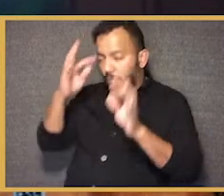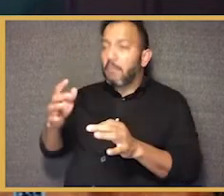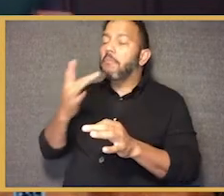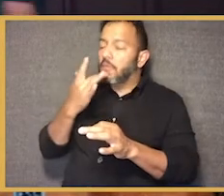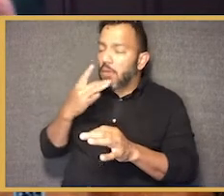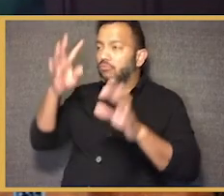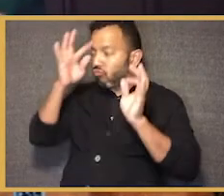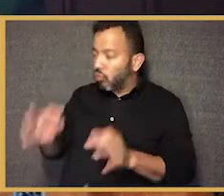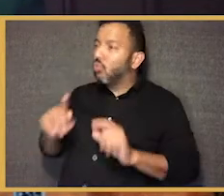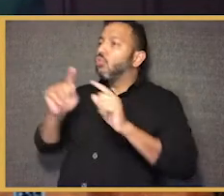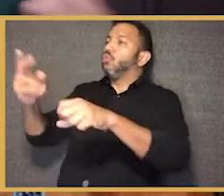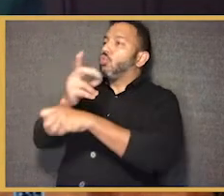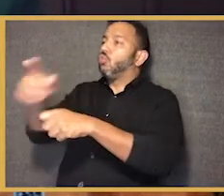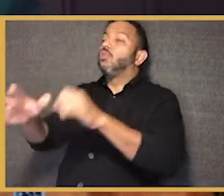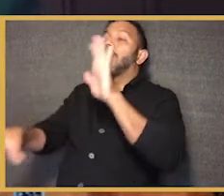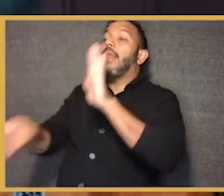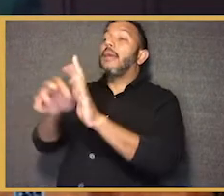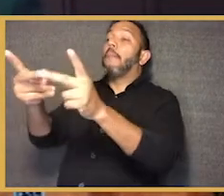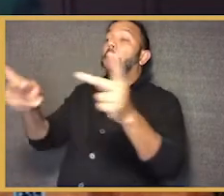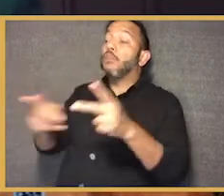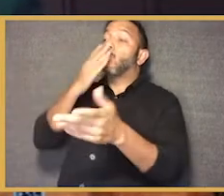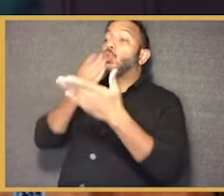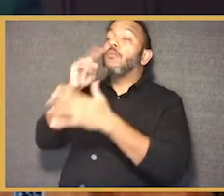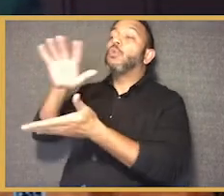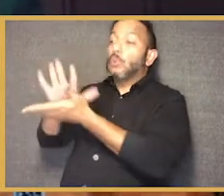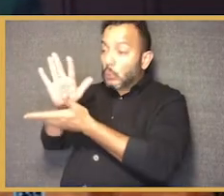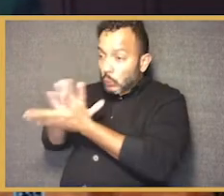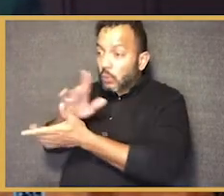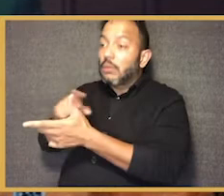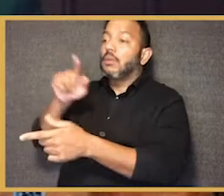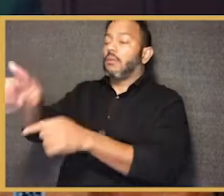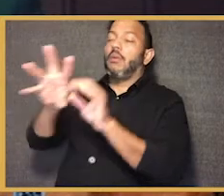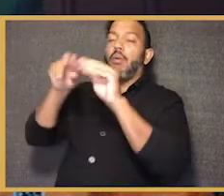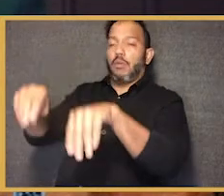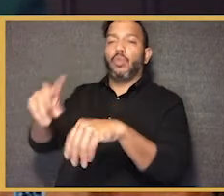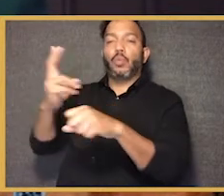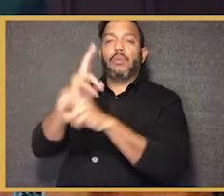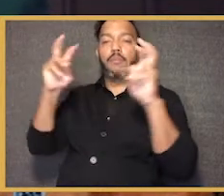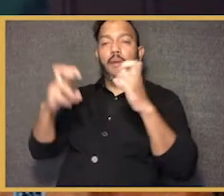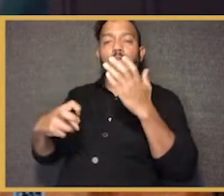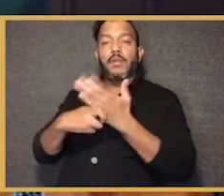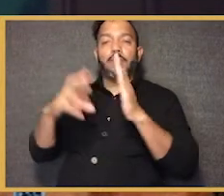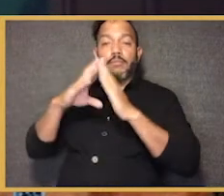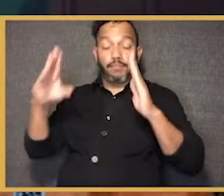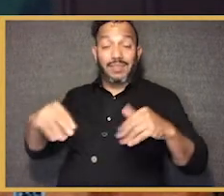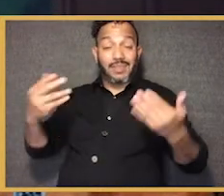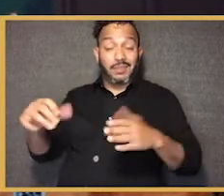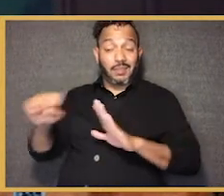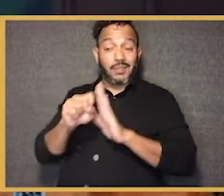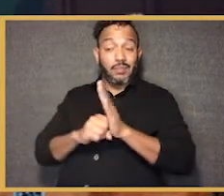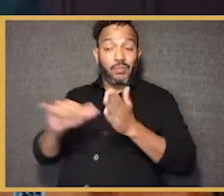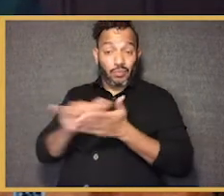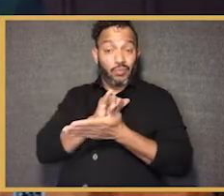affluent students. And then we have a tax system that's heavily reliant on property taxes to fund schools. And so in many parts of